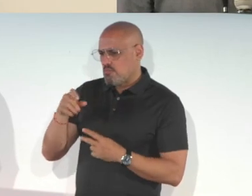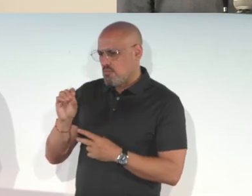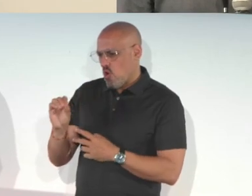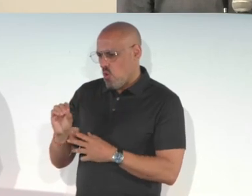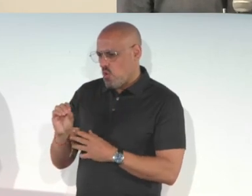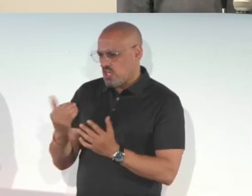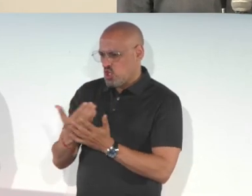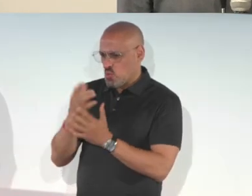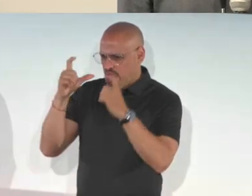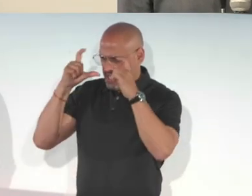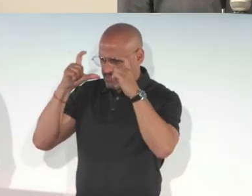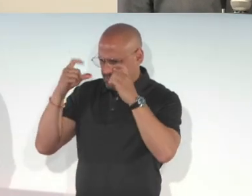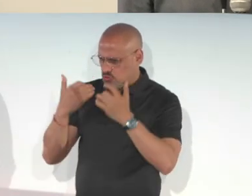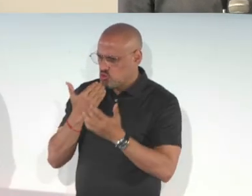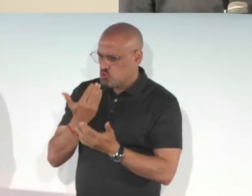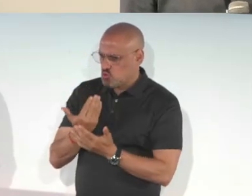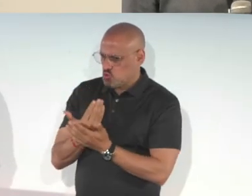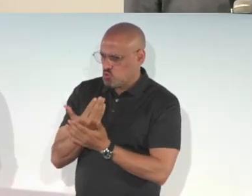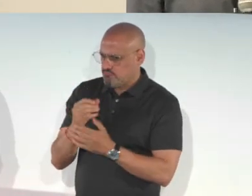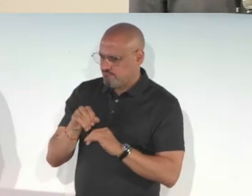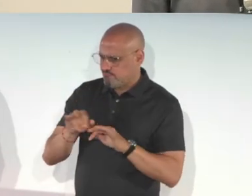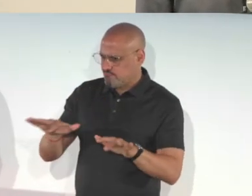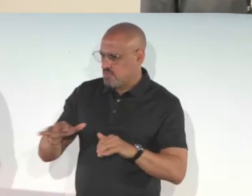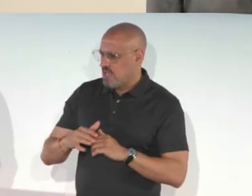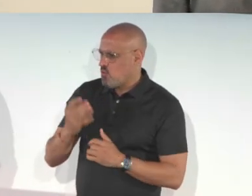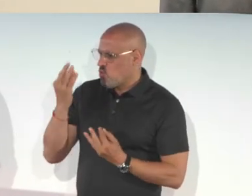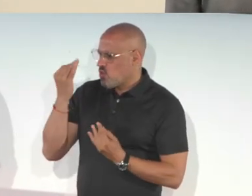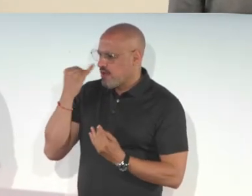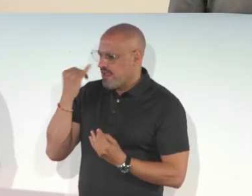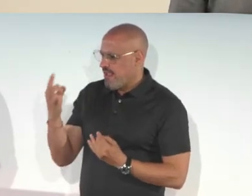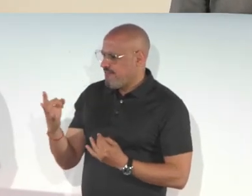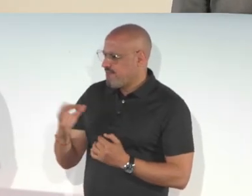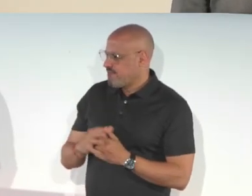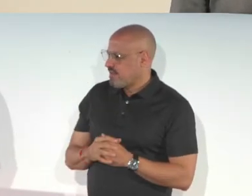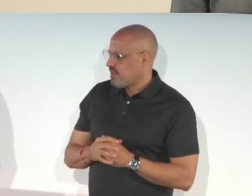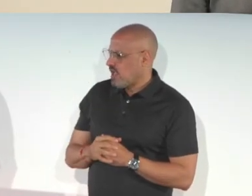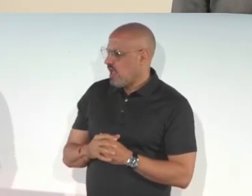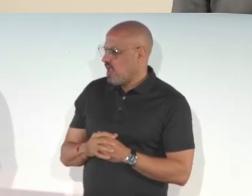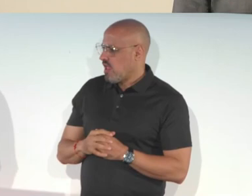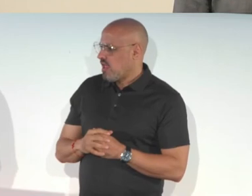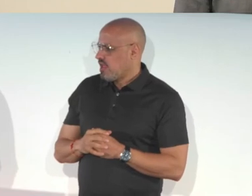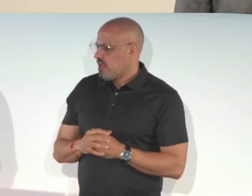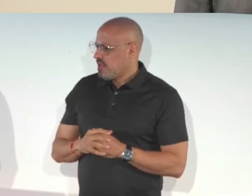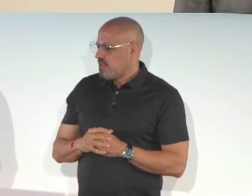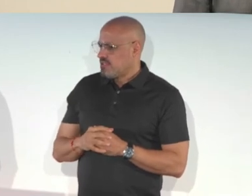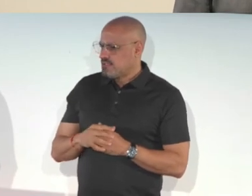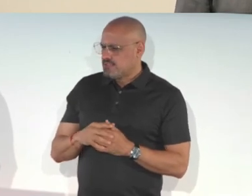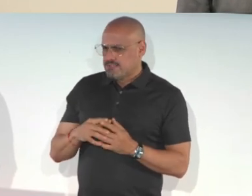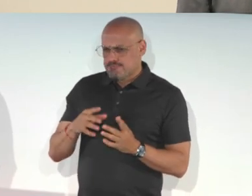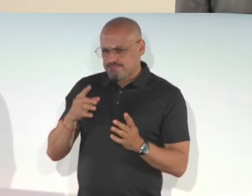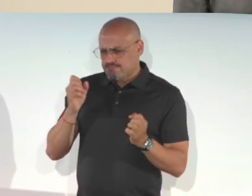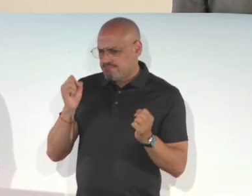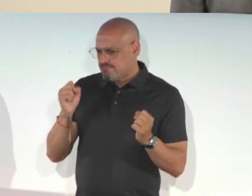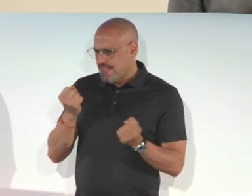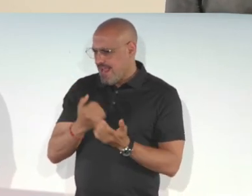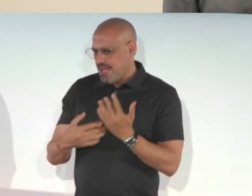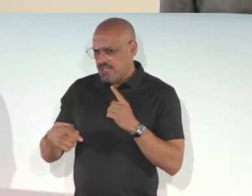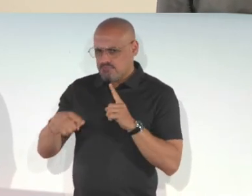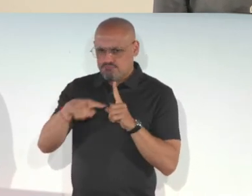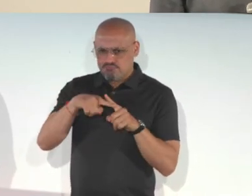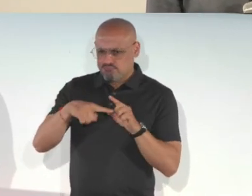Thank you for your talk again. I was wondering, with Vision Pro and headsets coming out, I was wondering